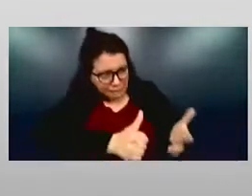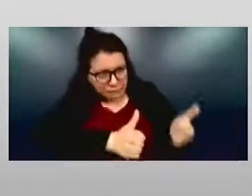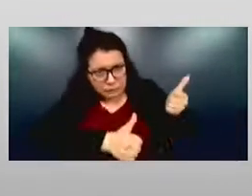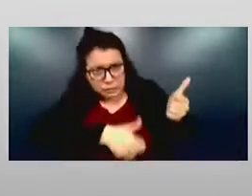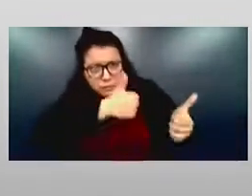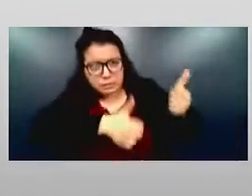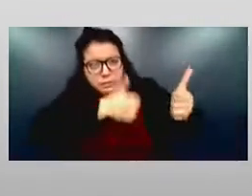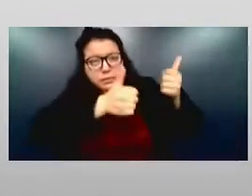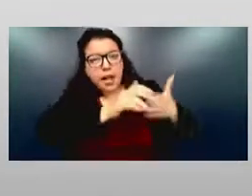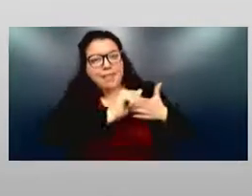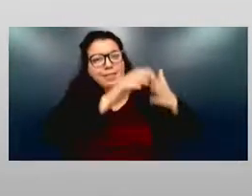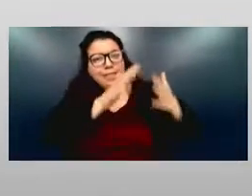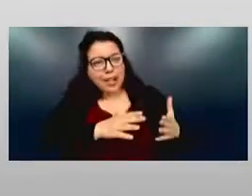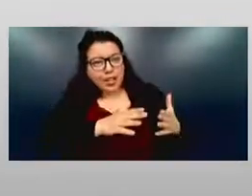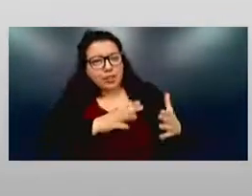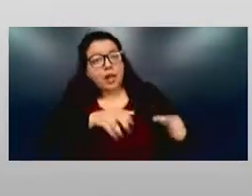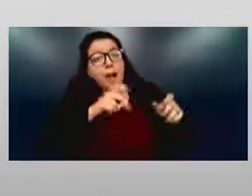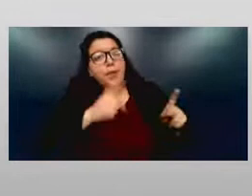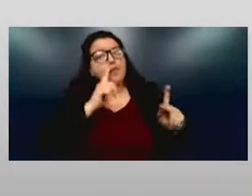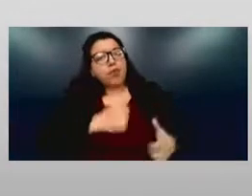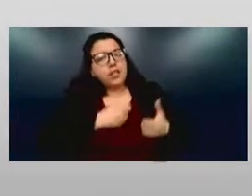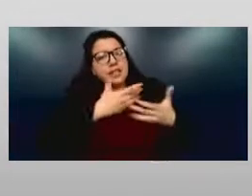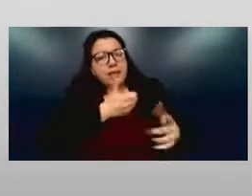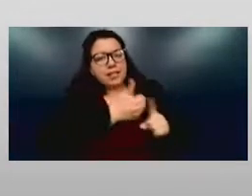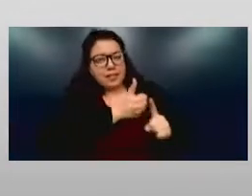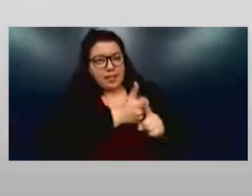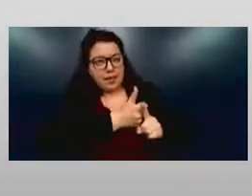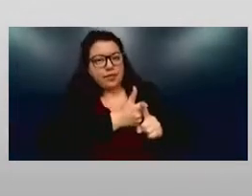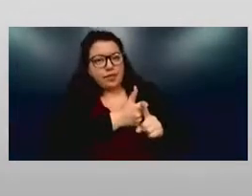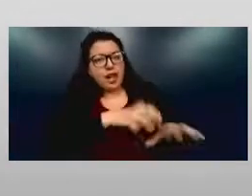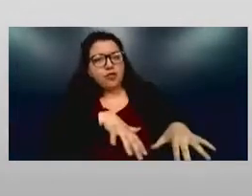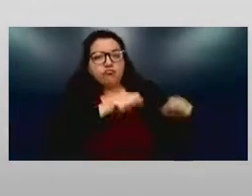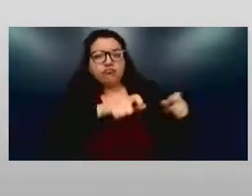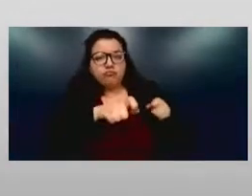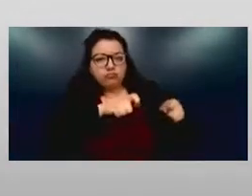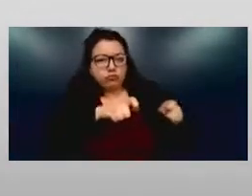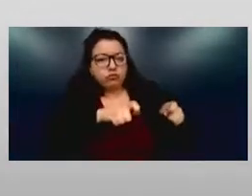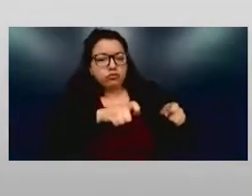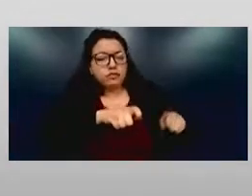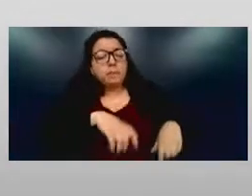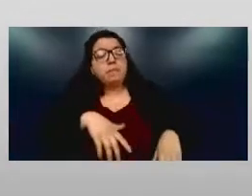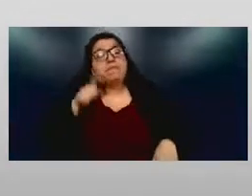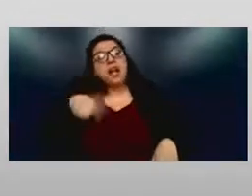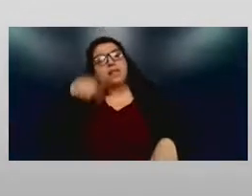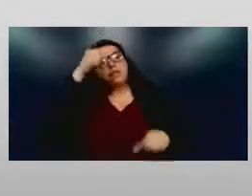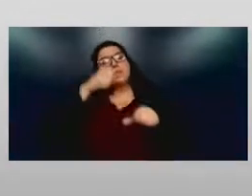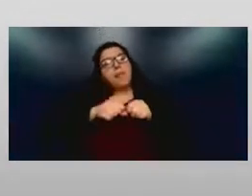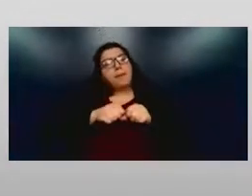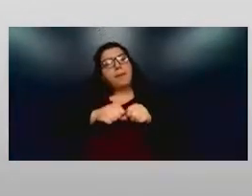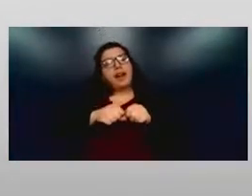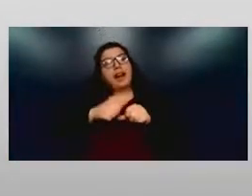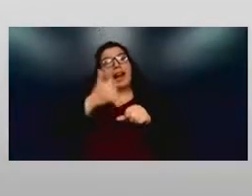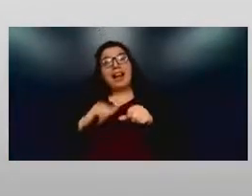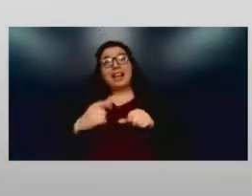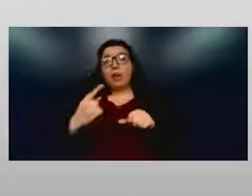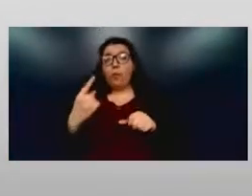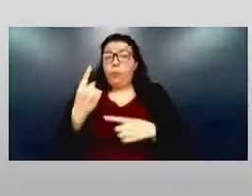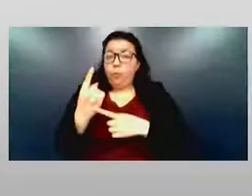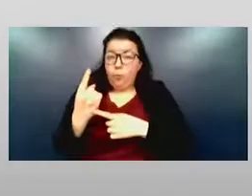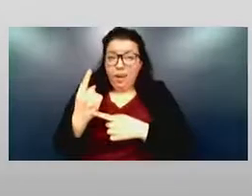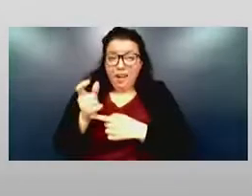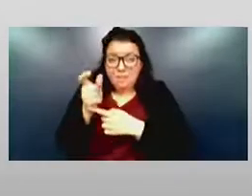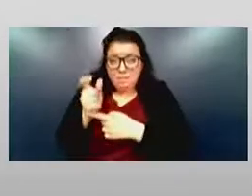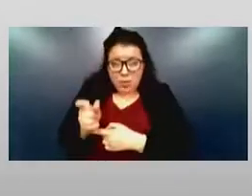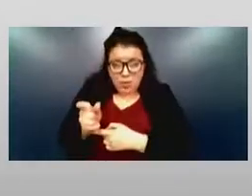express themselves and so forth. And the other thing to remember is that any one person represents that one person, and so there's a